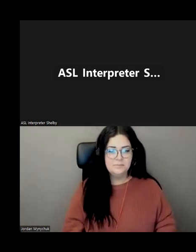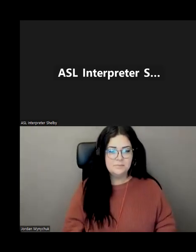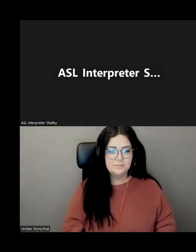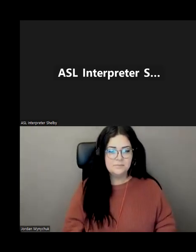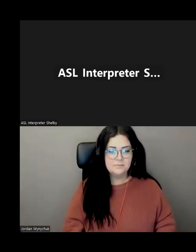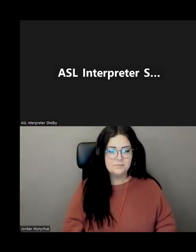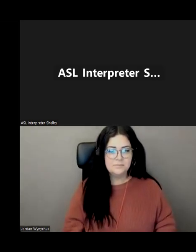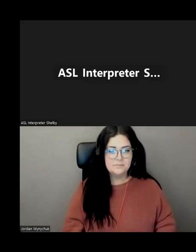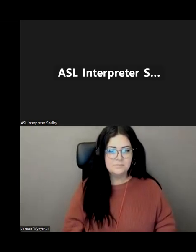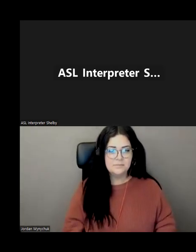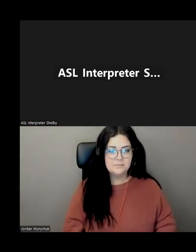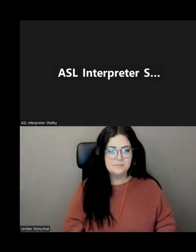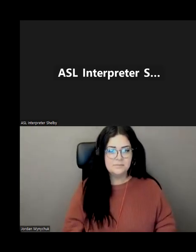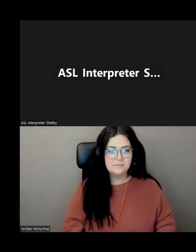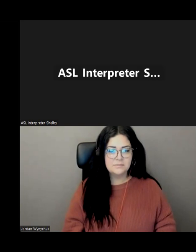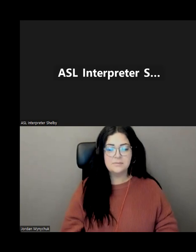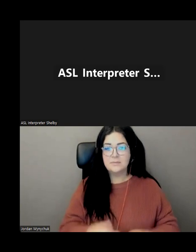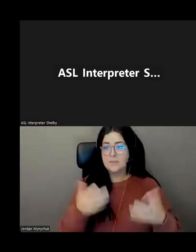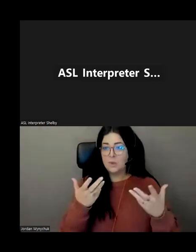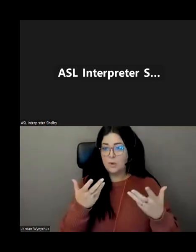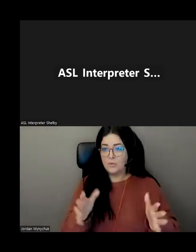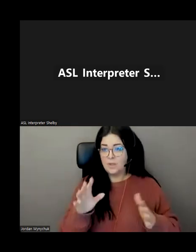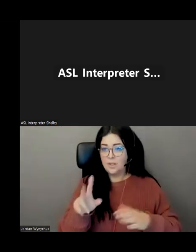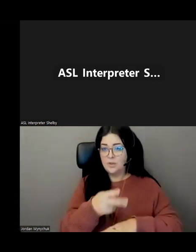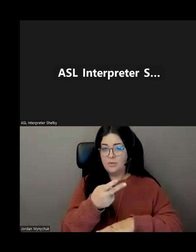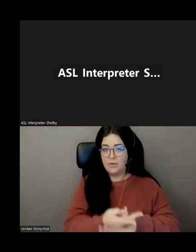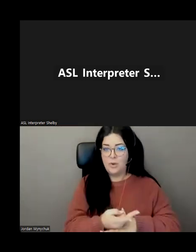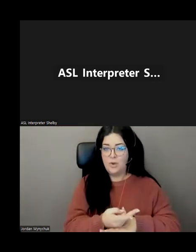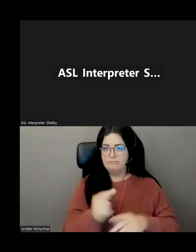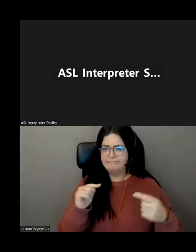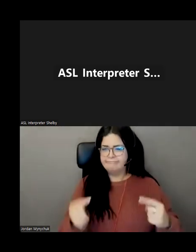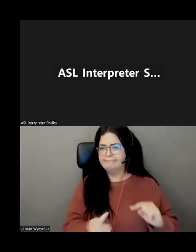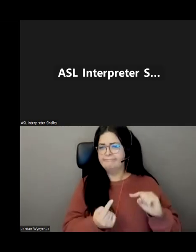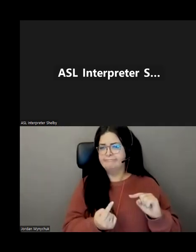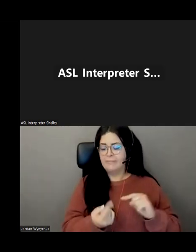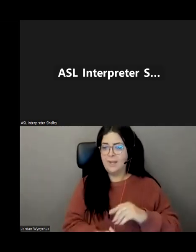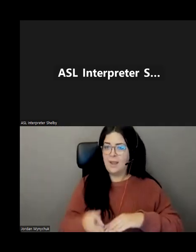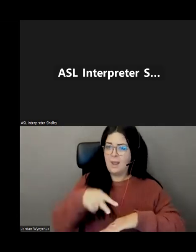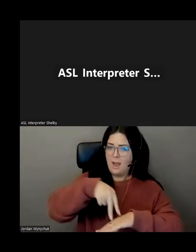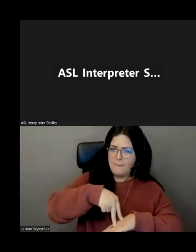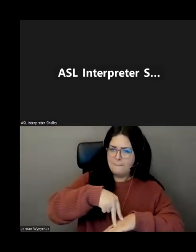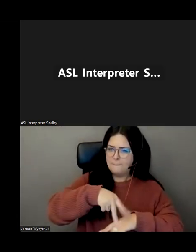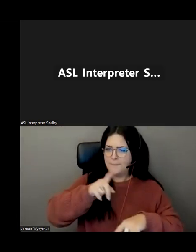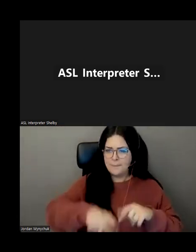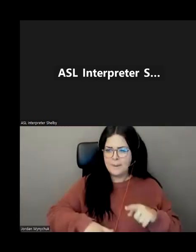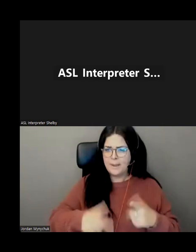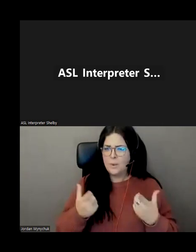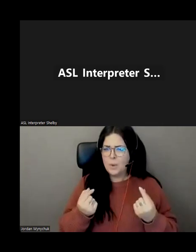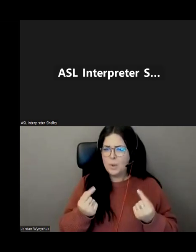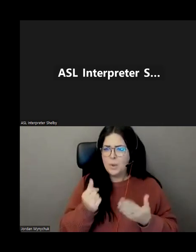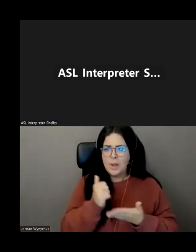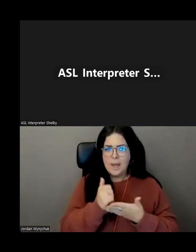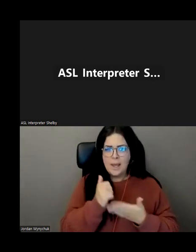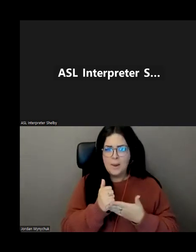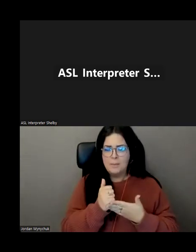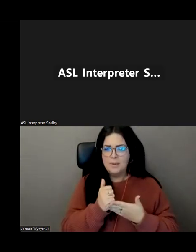so ask yourself uh after a fall if i was injured and cannot get up how would i get help and it's it's i know this sounds